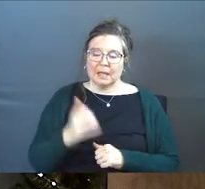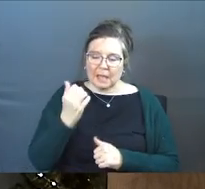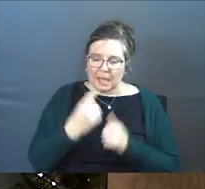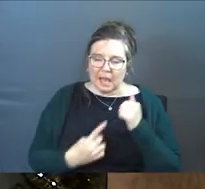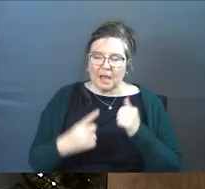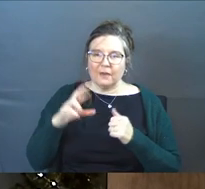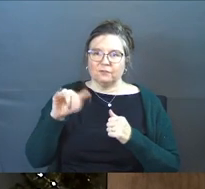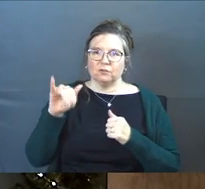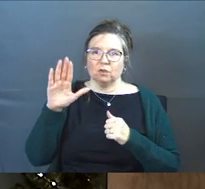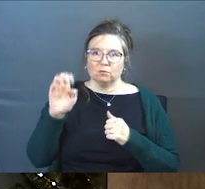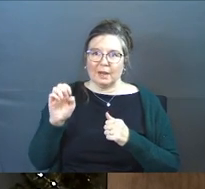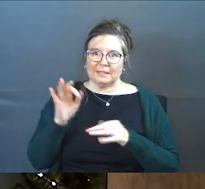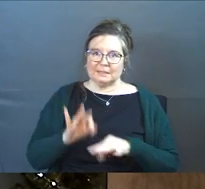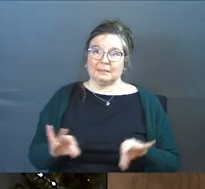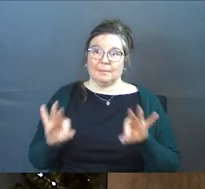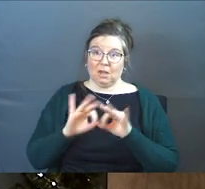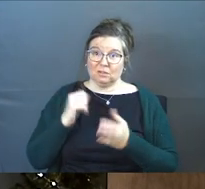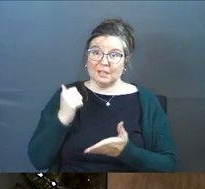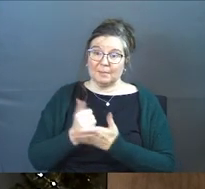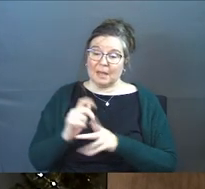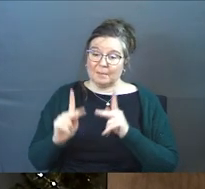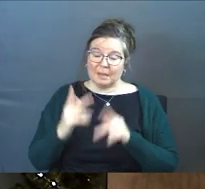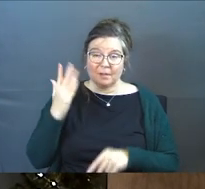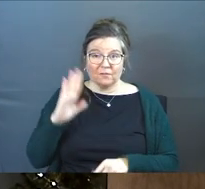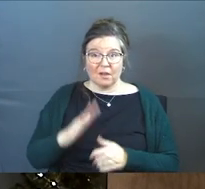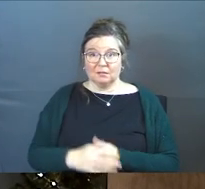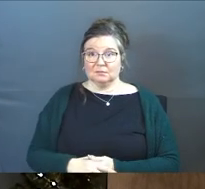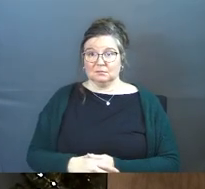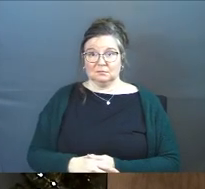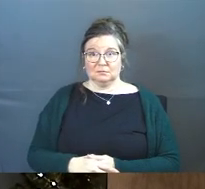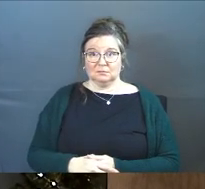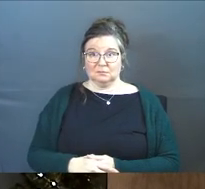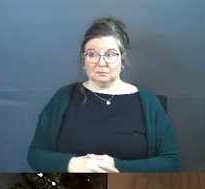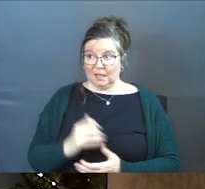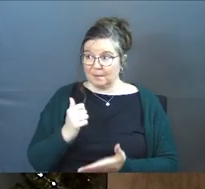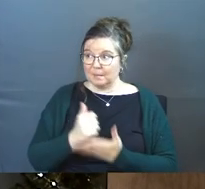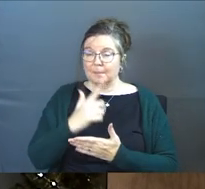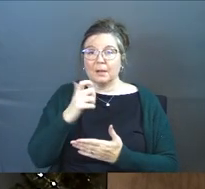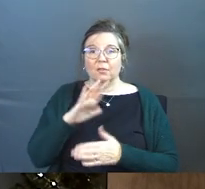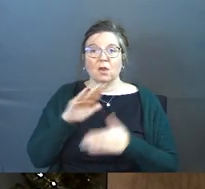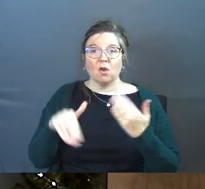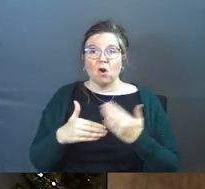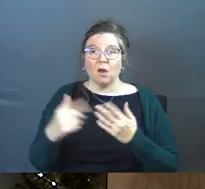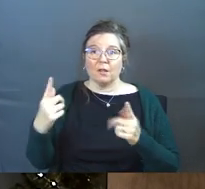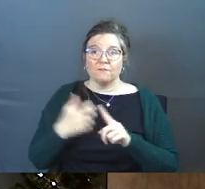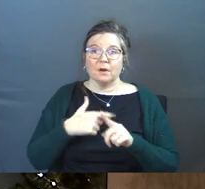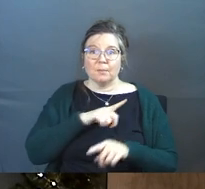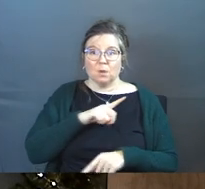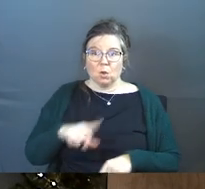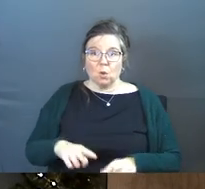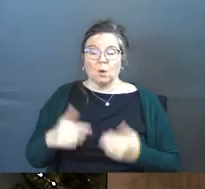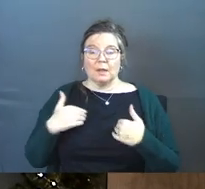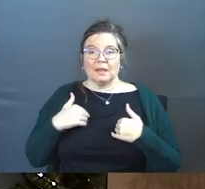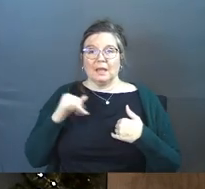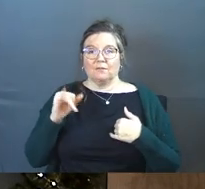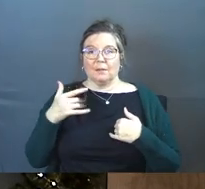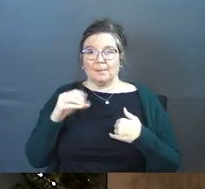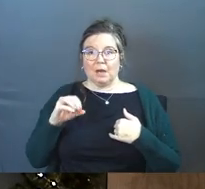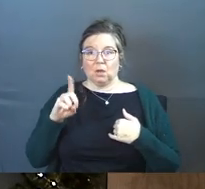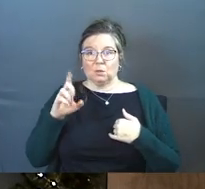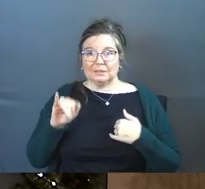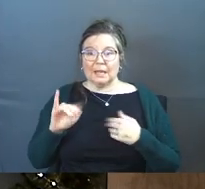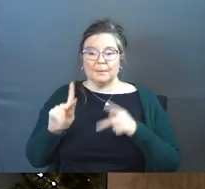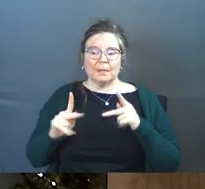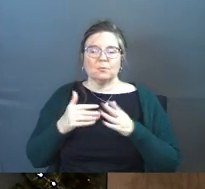Every race matters. Amen? People of God. Amen. Because they all came from the Lord and they have the Imago Dei.